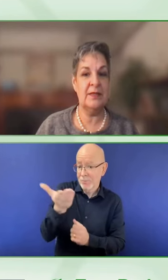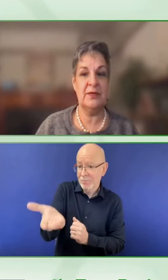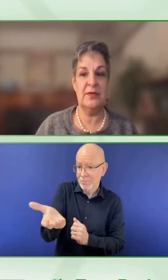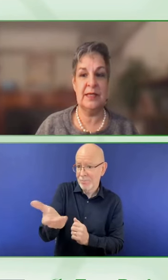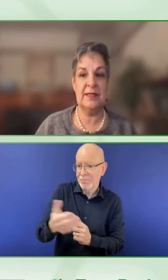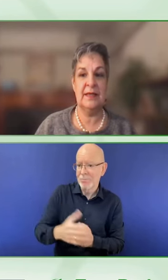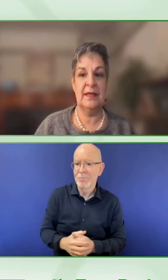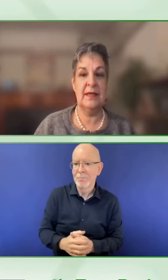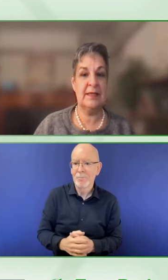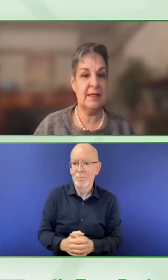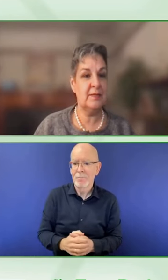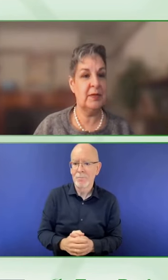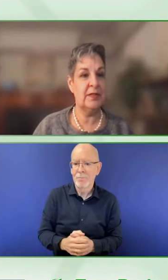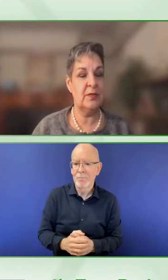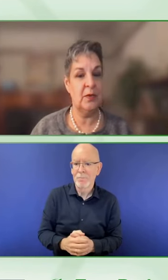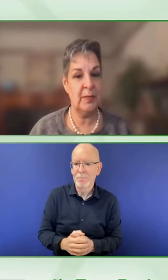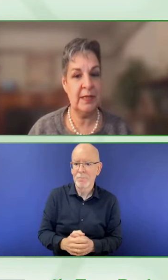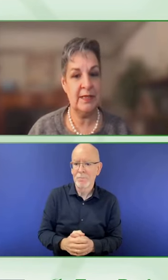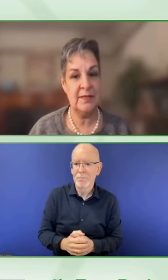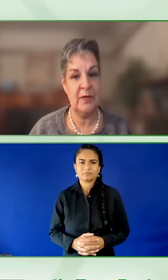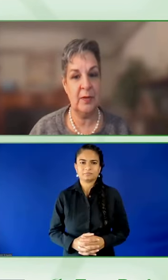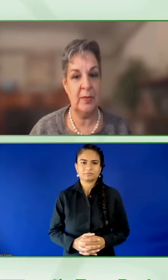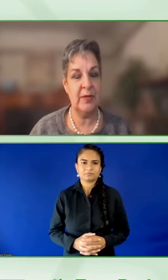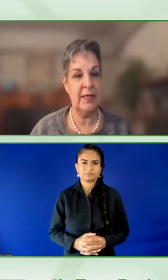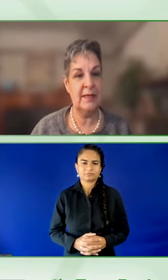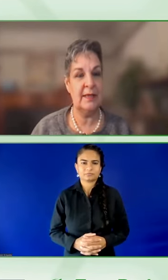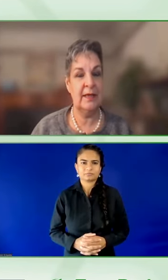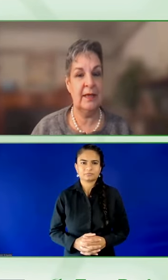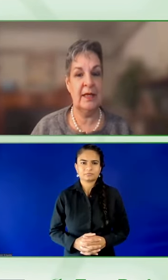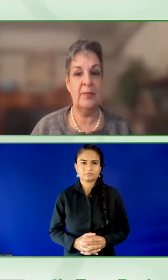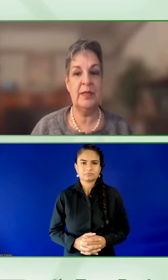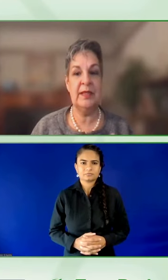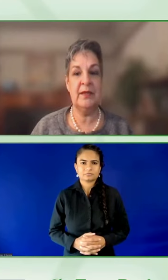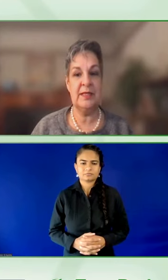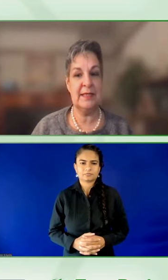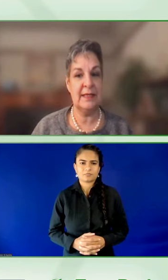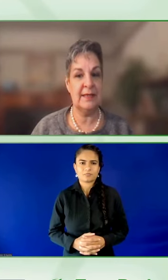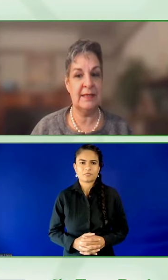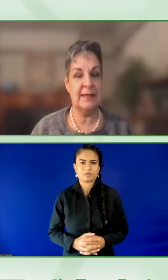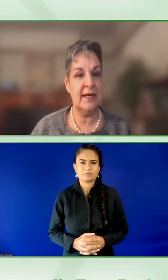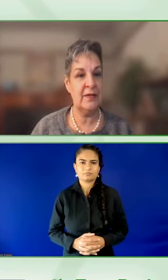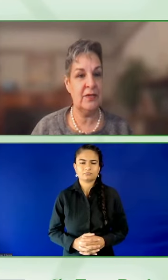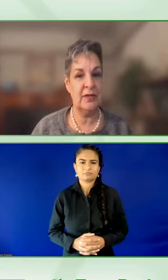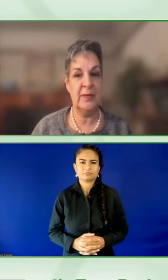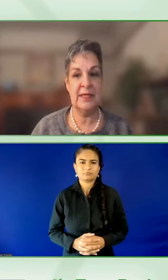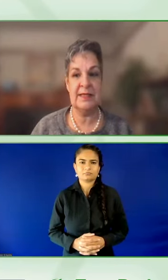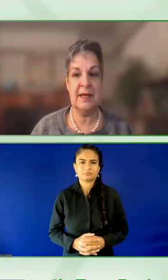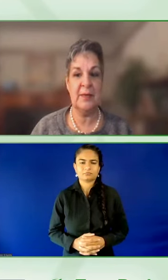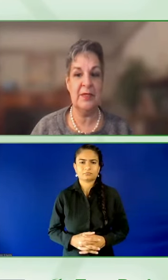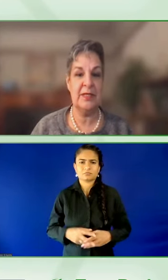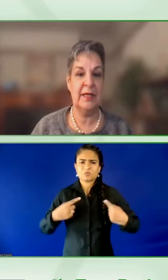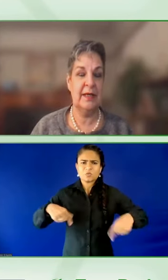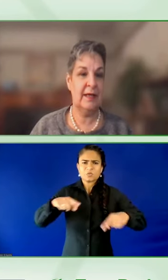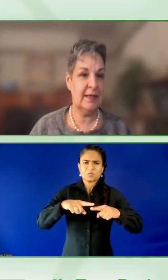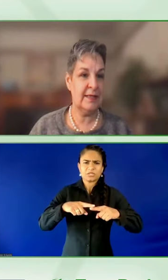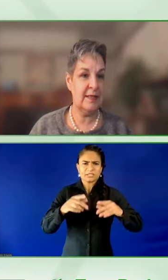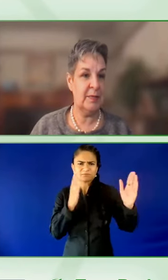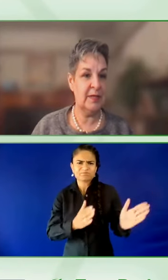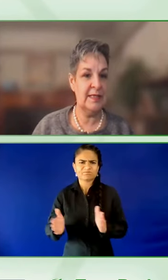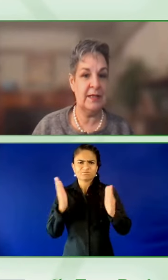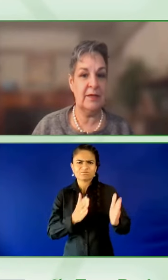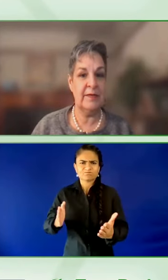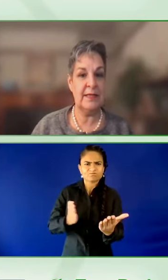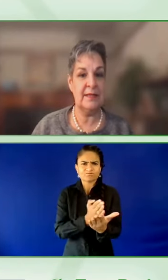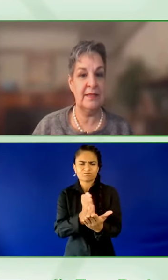expanded to address accessible digital workplaces for our employees, and building in our successes. Last year, we established an